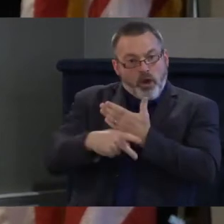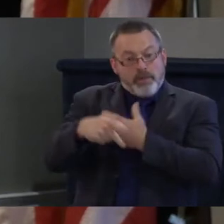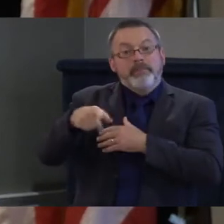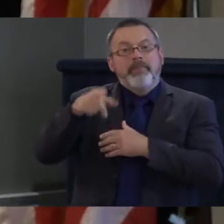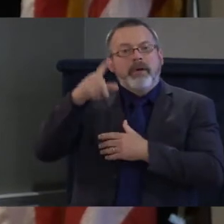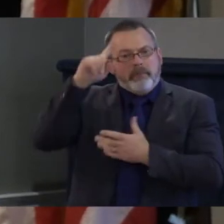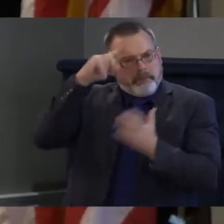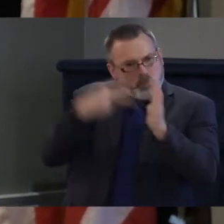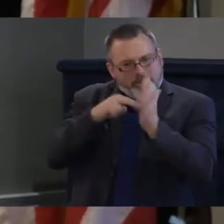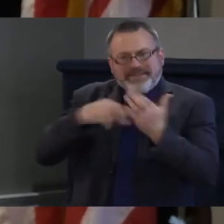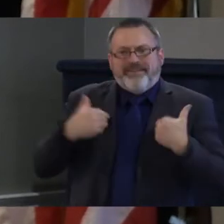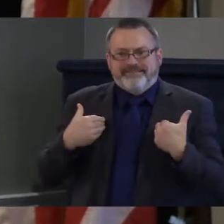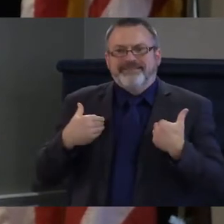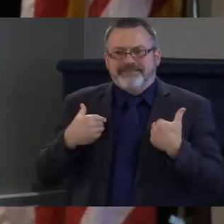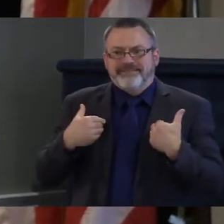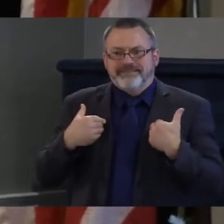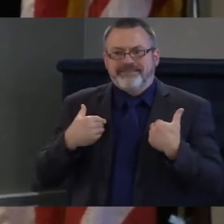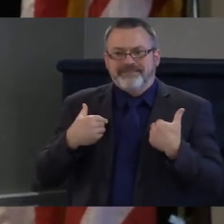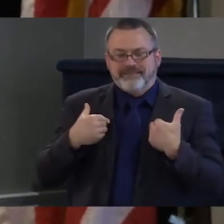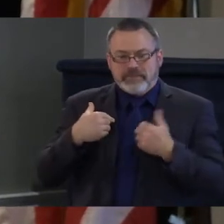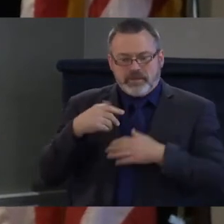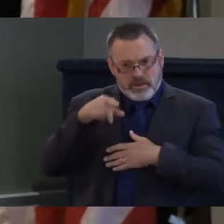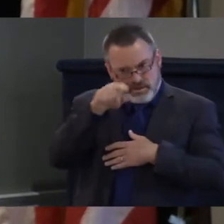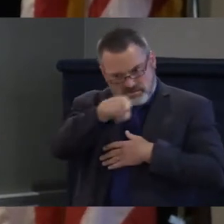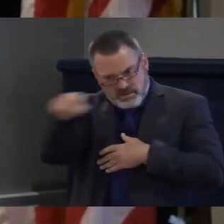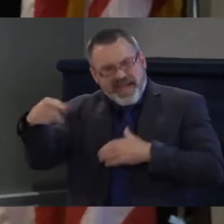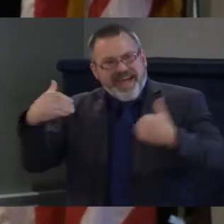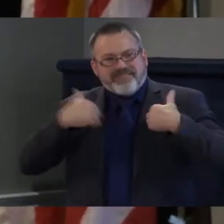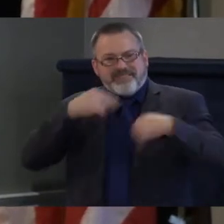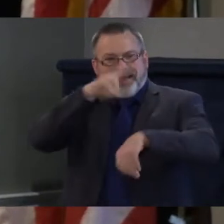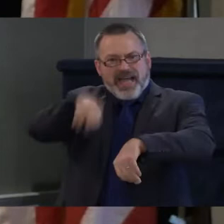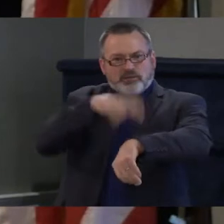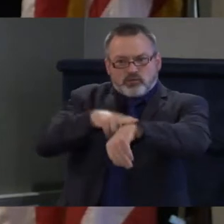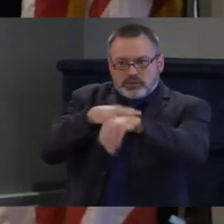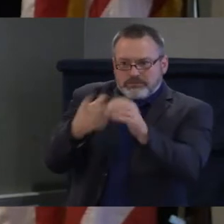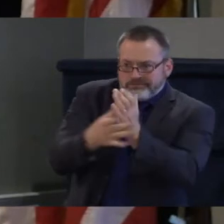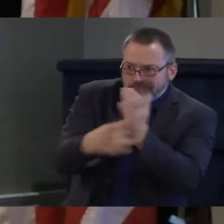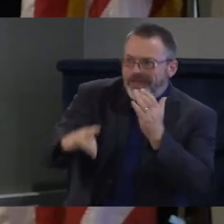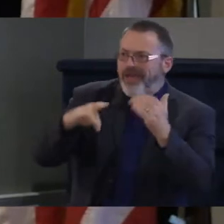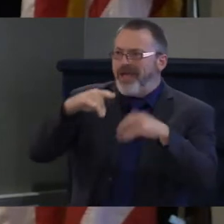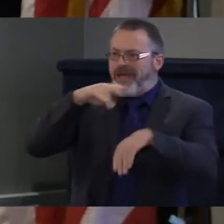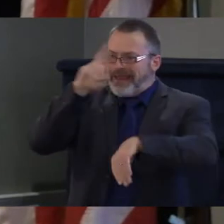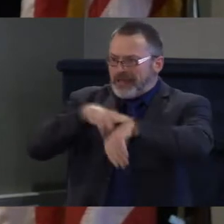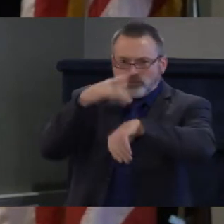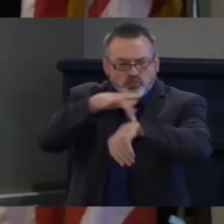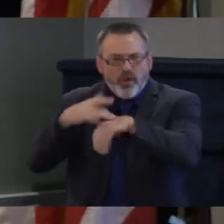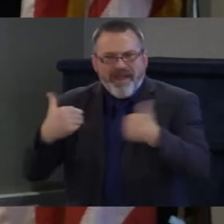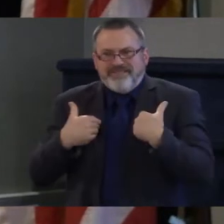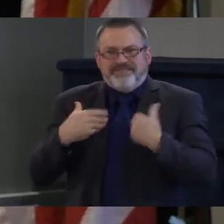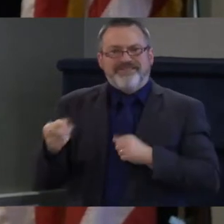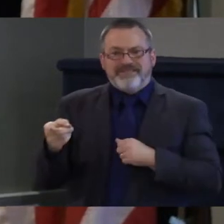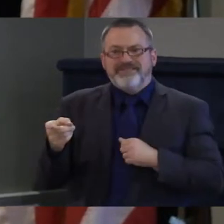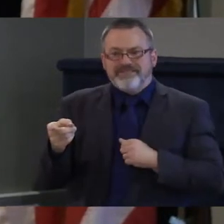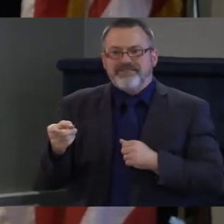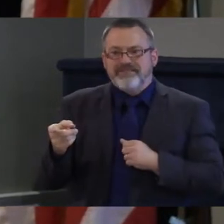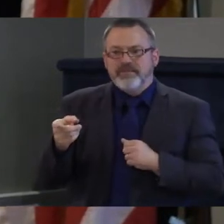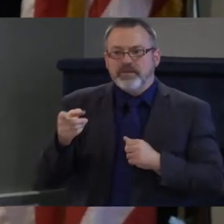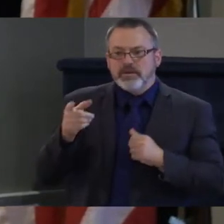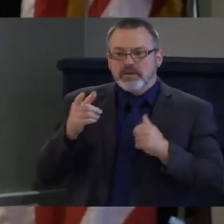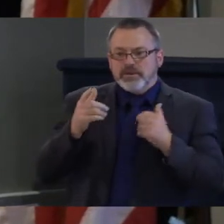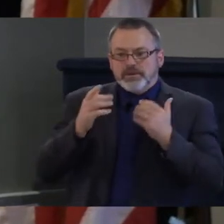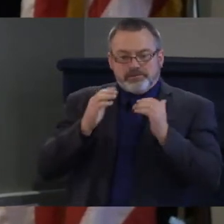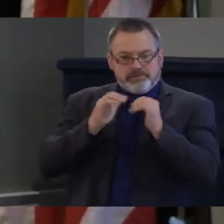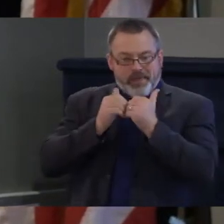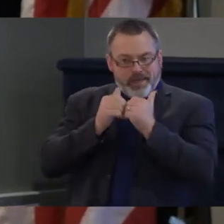talents and what they're passionate about and then guide them in marrying those two things. How can you get a job or